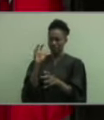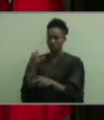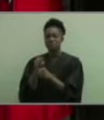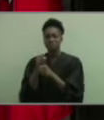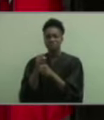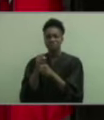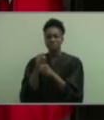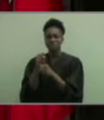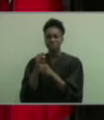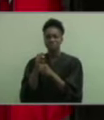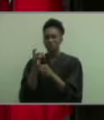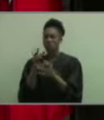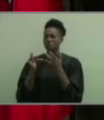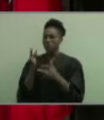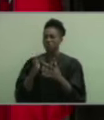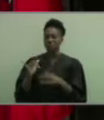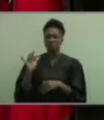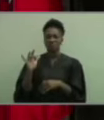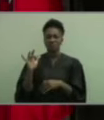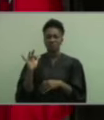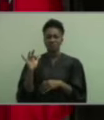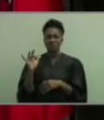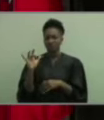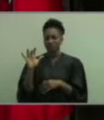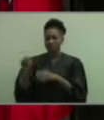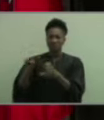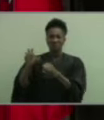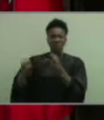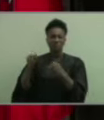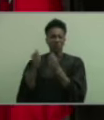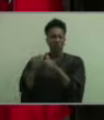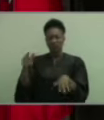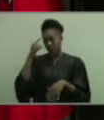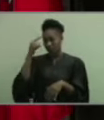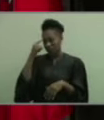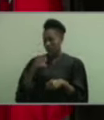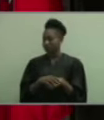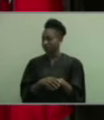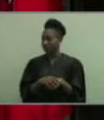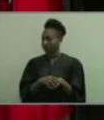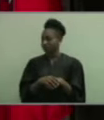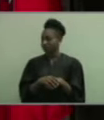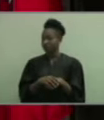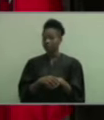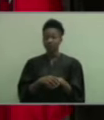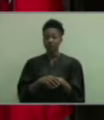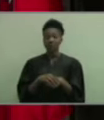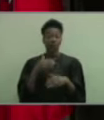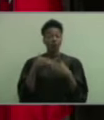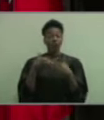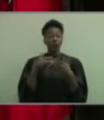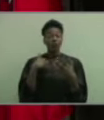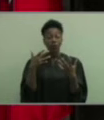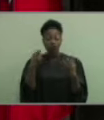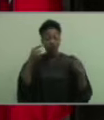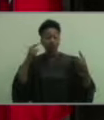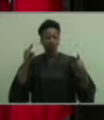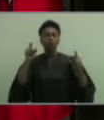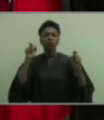sense of desire within ourselves, a yearning that when shaped properly can propel us towards whatever we want to achieve.